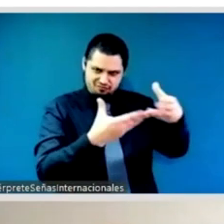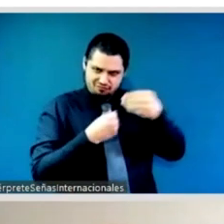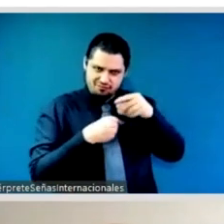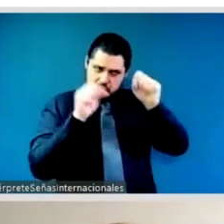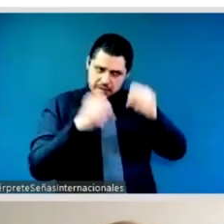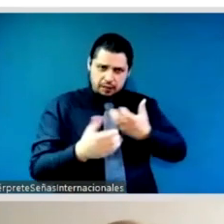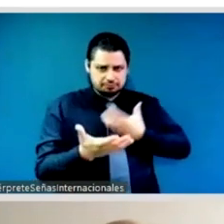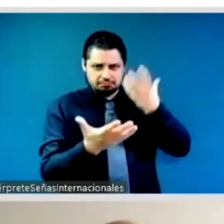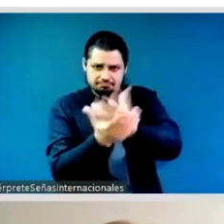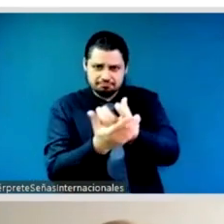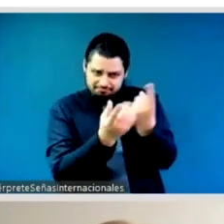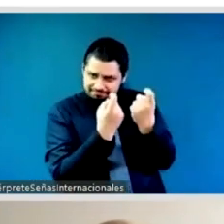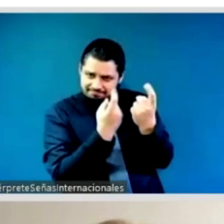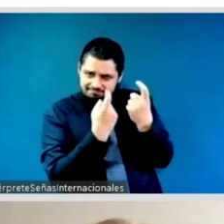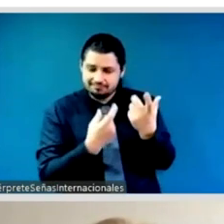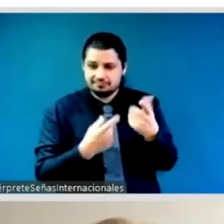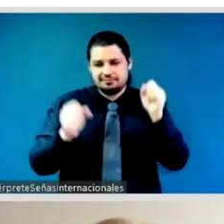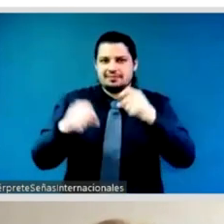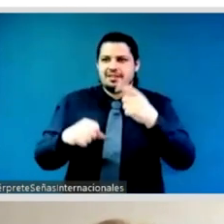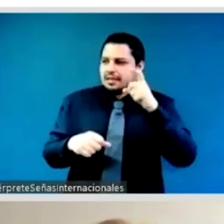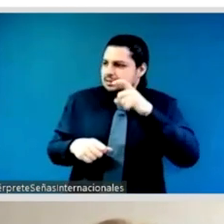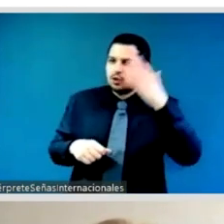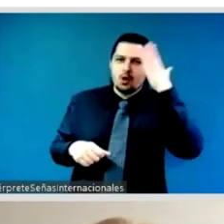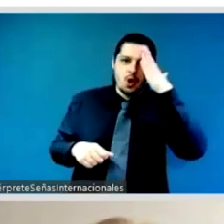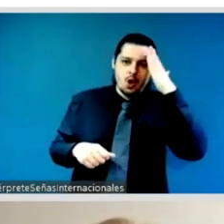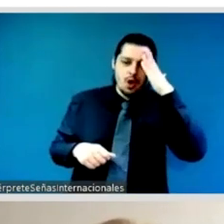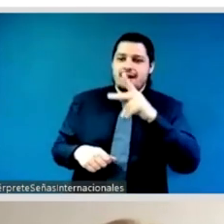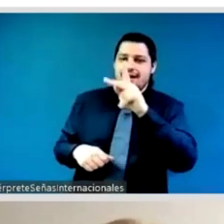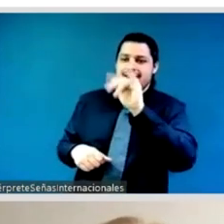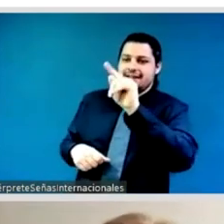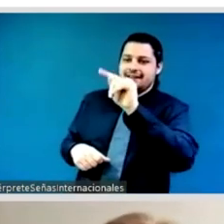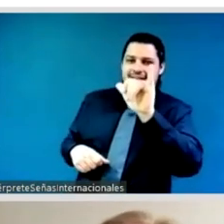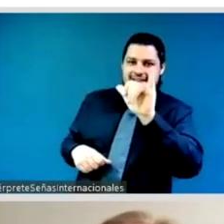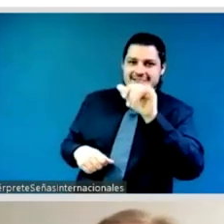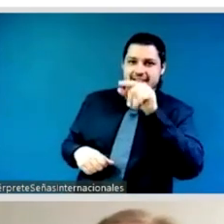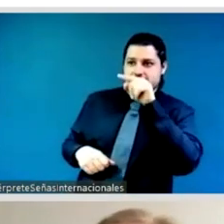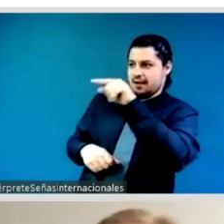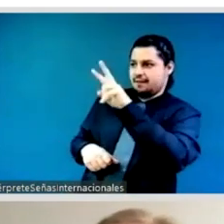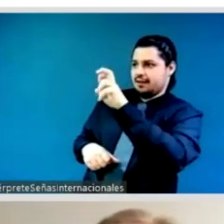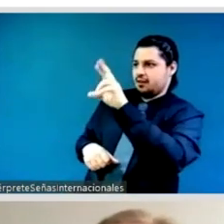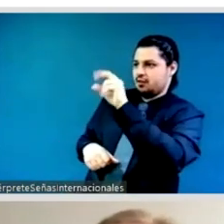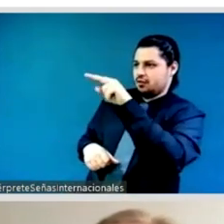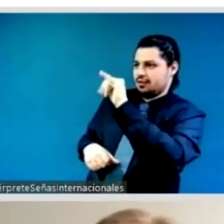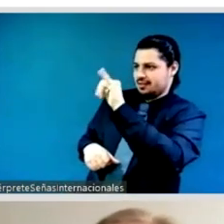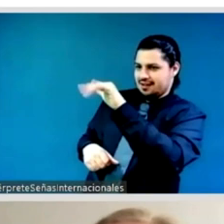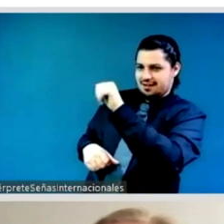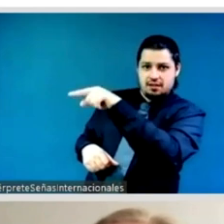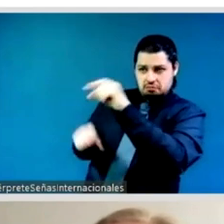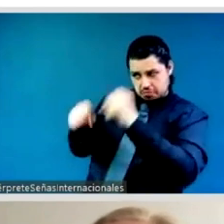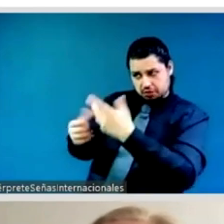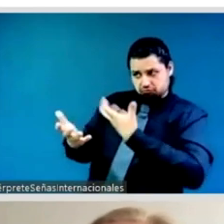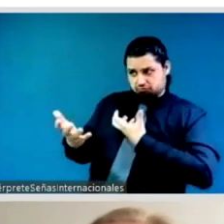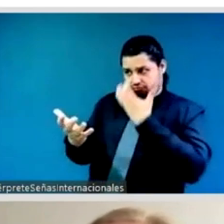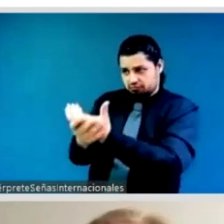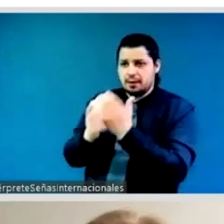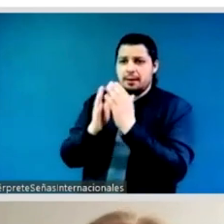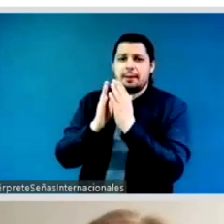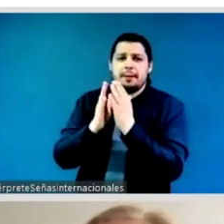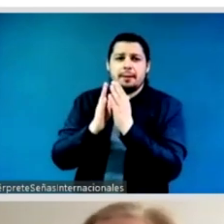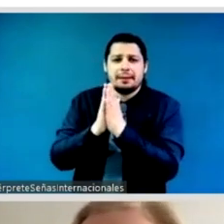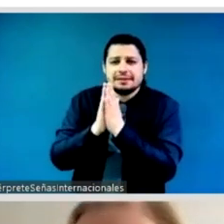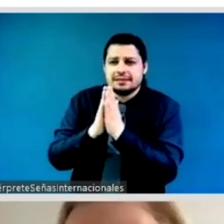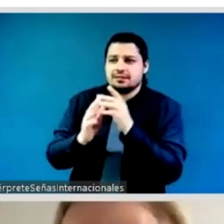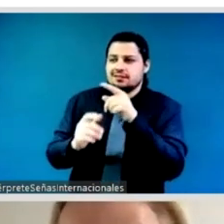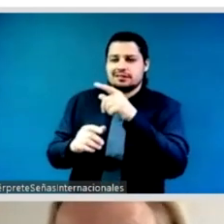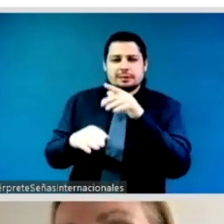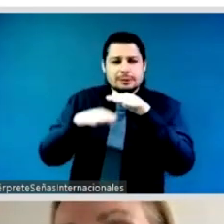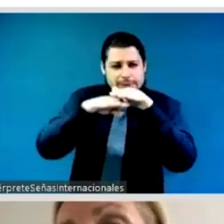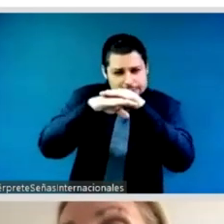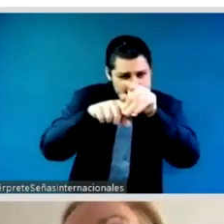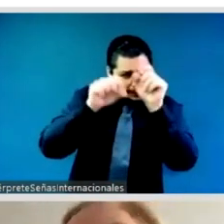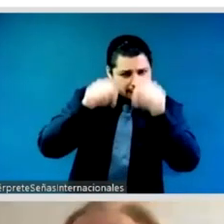lot